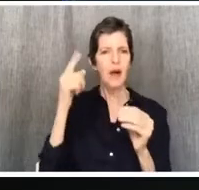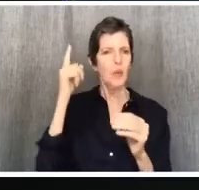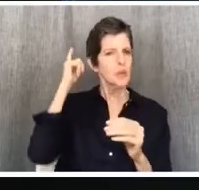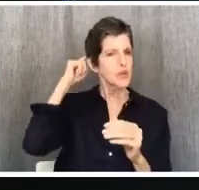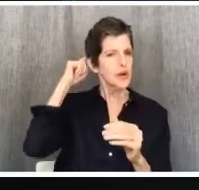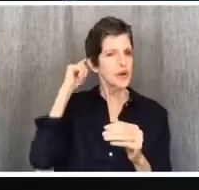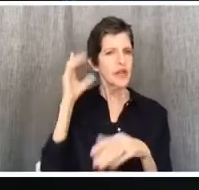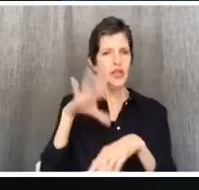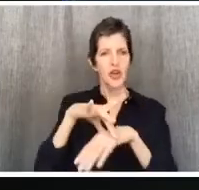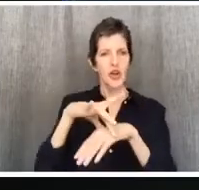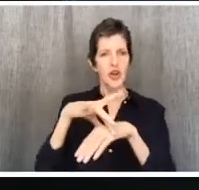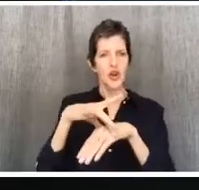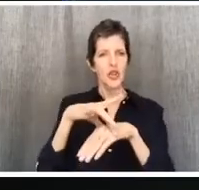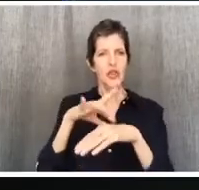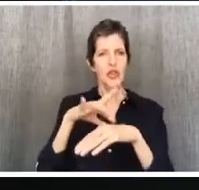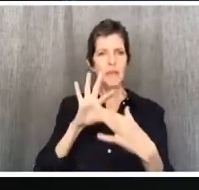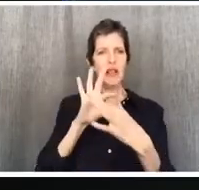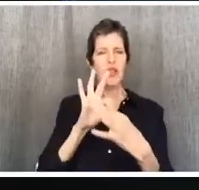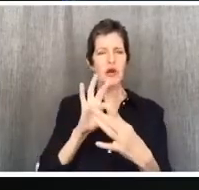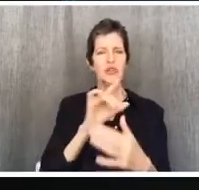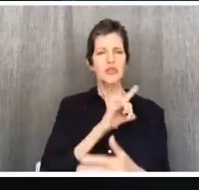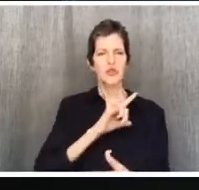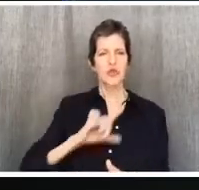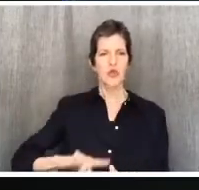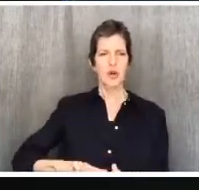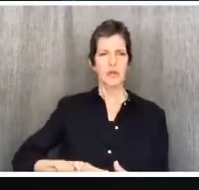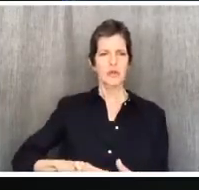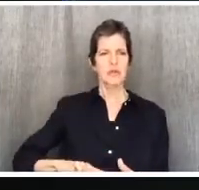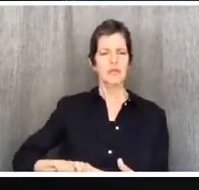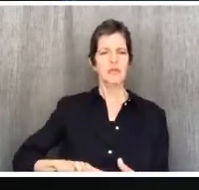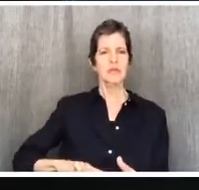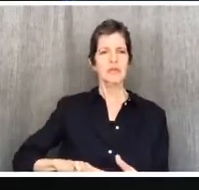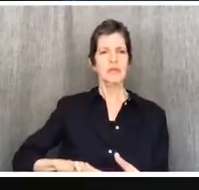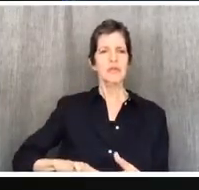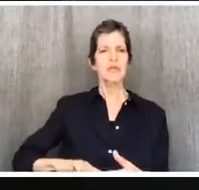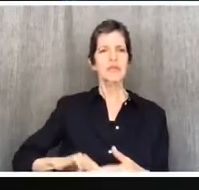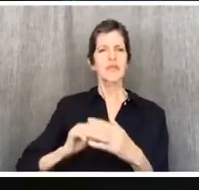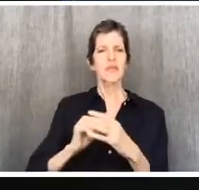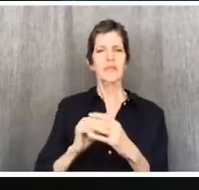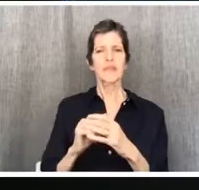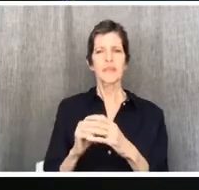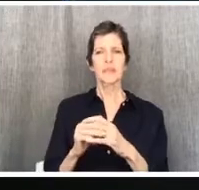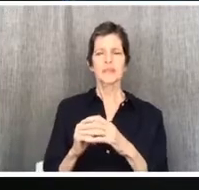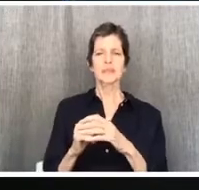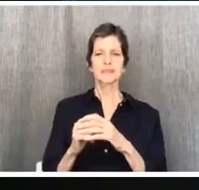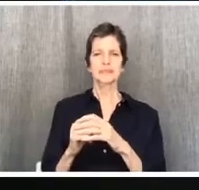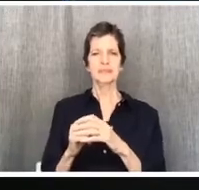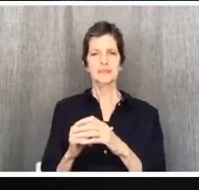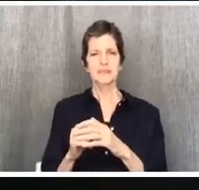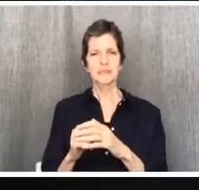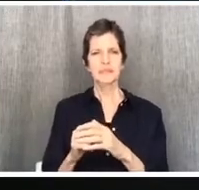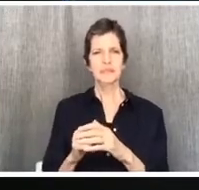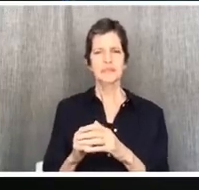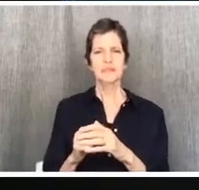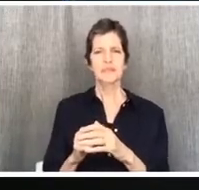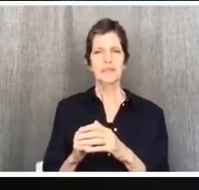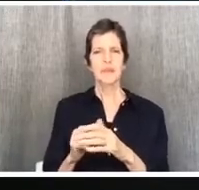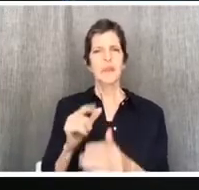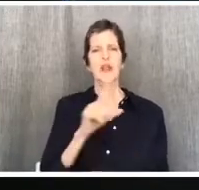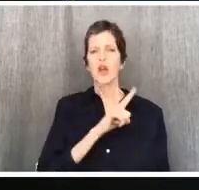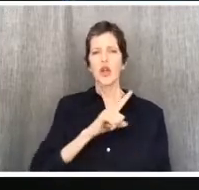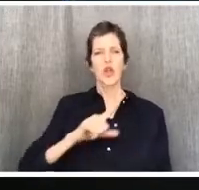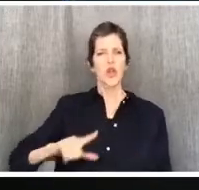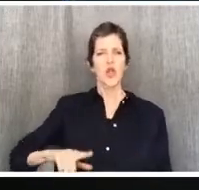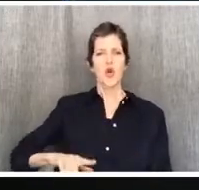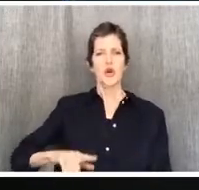Lord's and the fullness thereof. Paul's opening line summarizes the essential nature